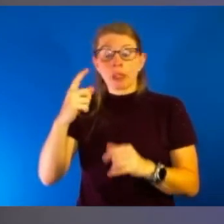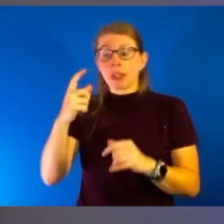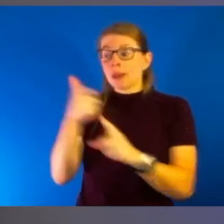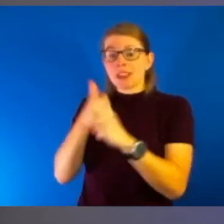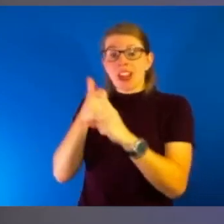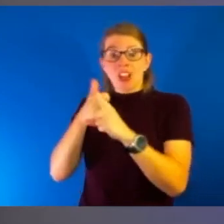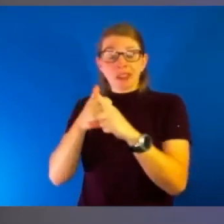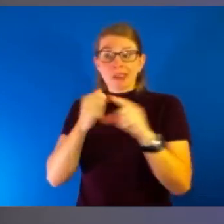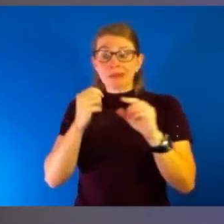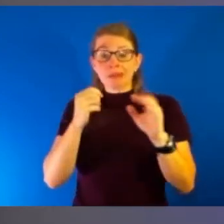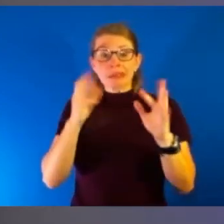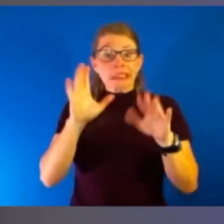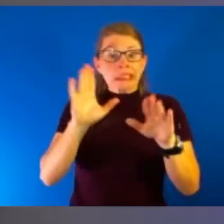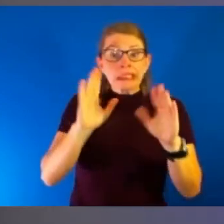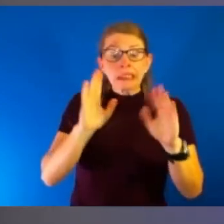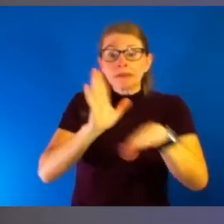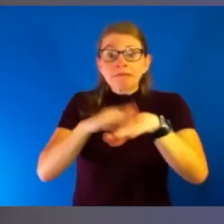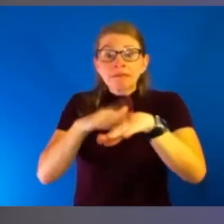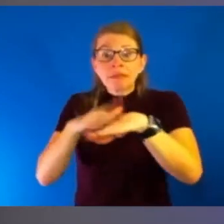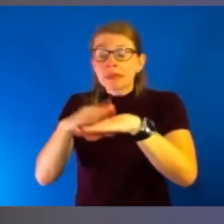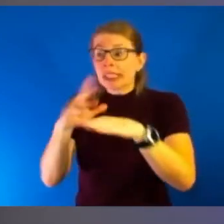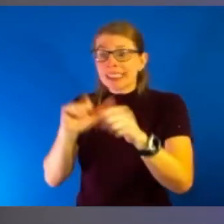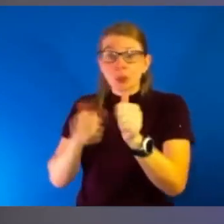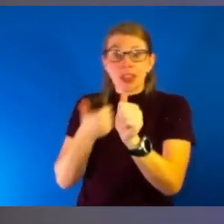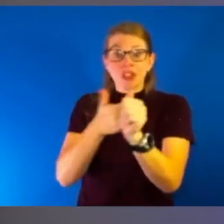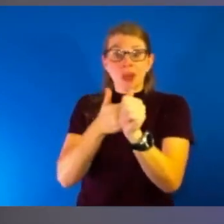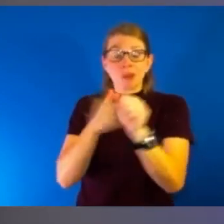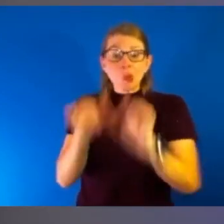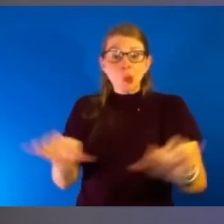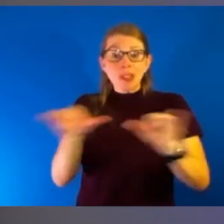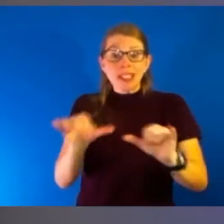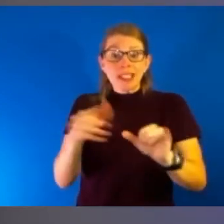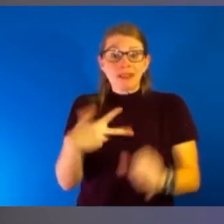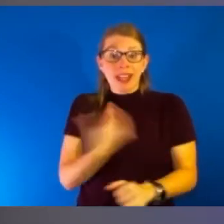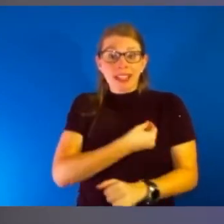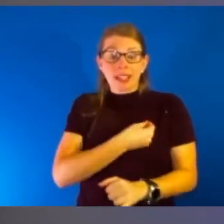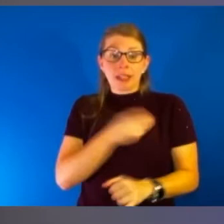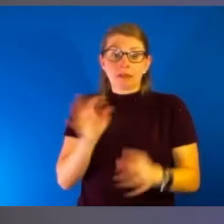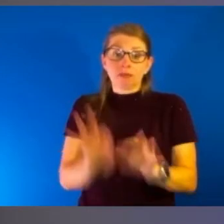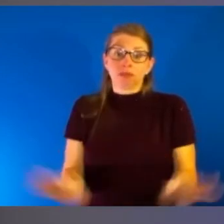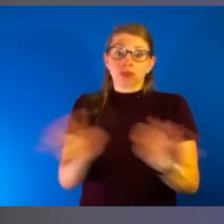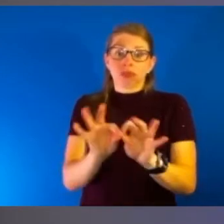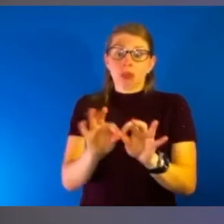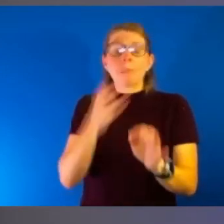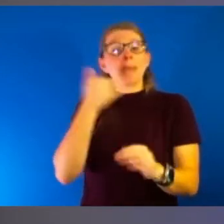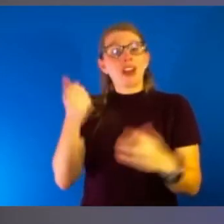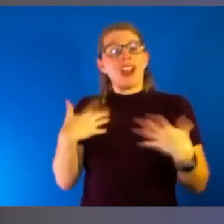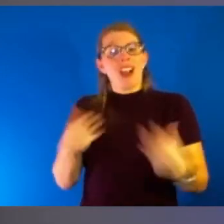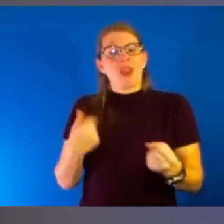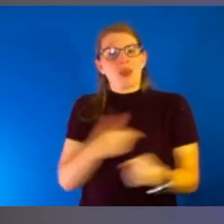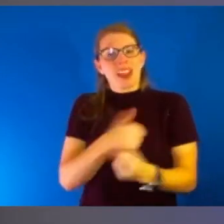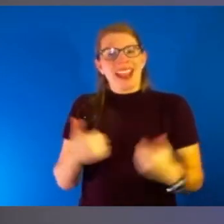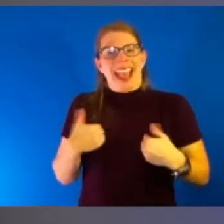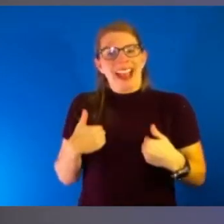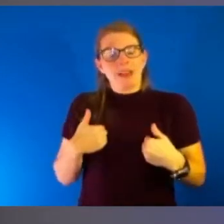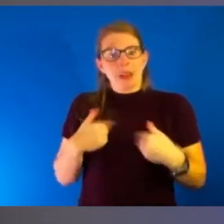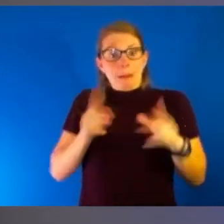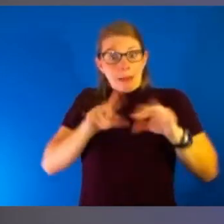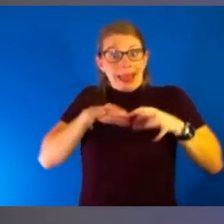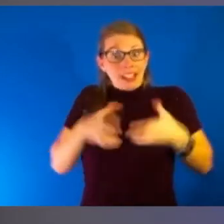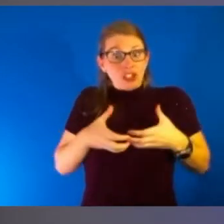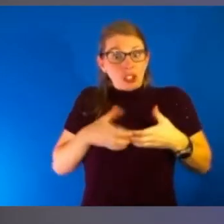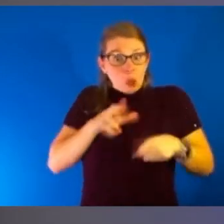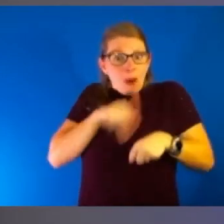routine vaccines. Those are very important because the better health we have as a population, the normal stuff,